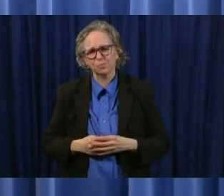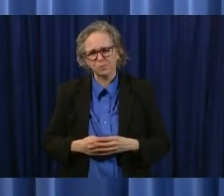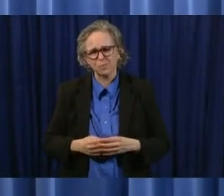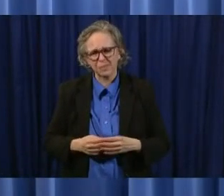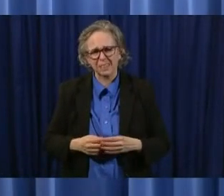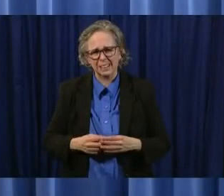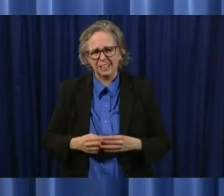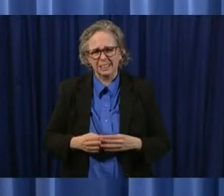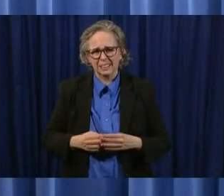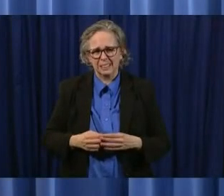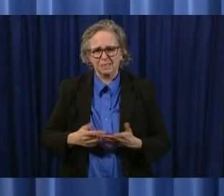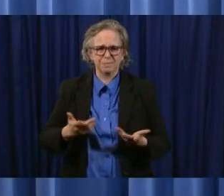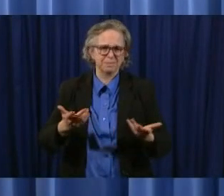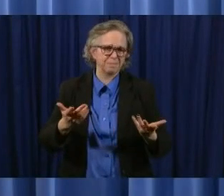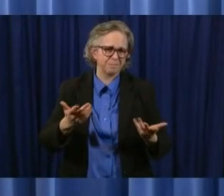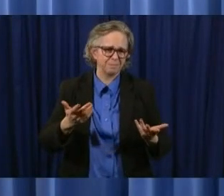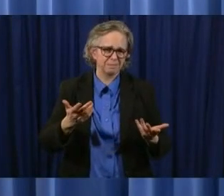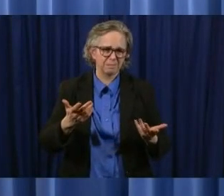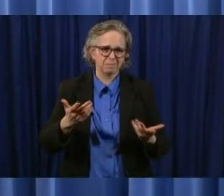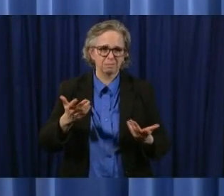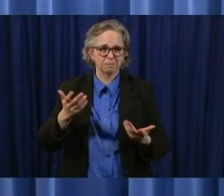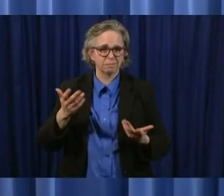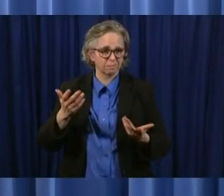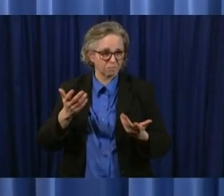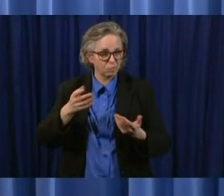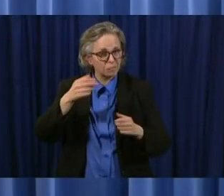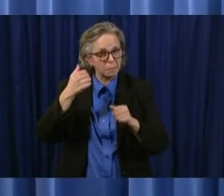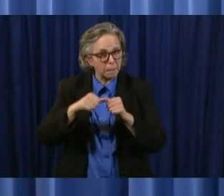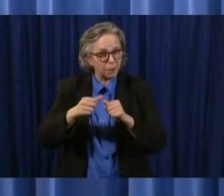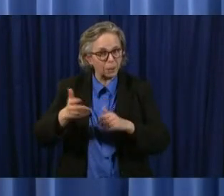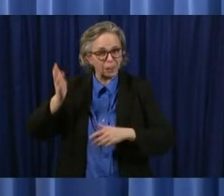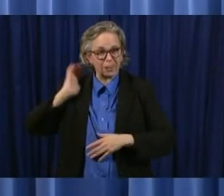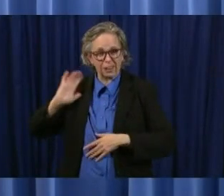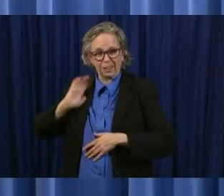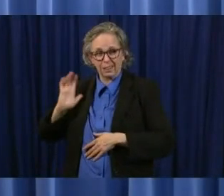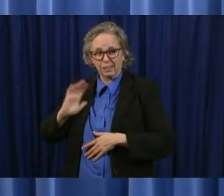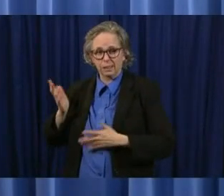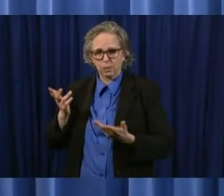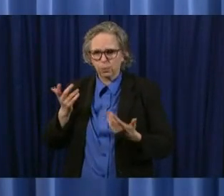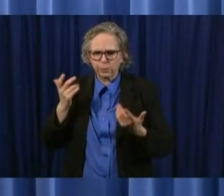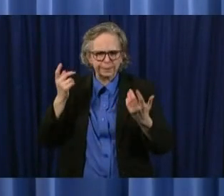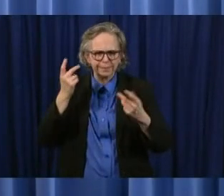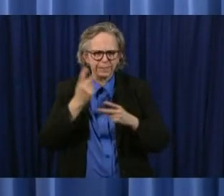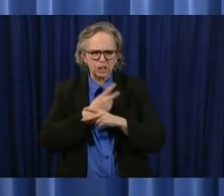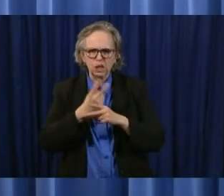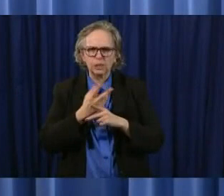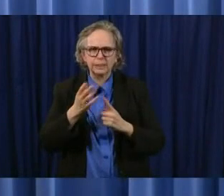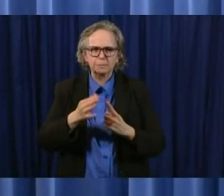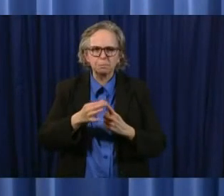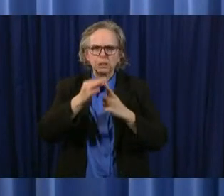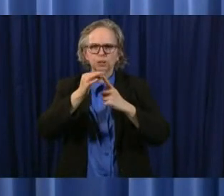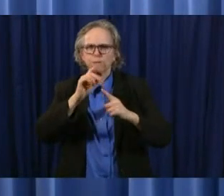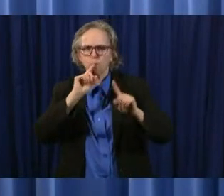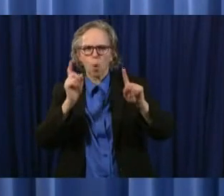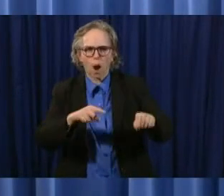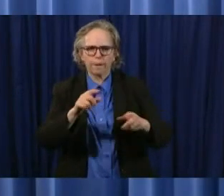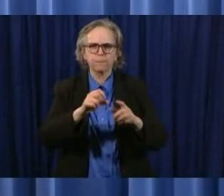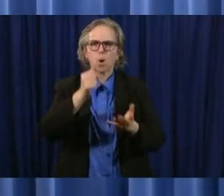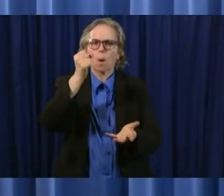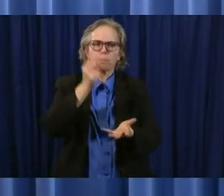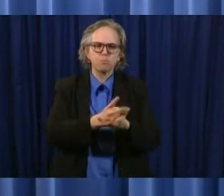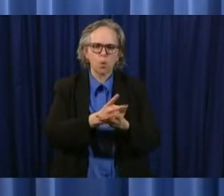as we closed down child care we did allow child care to take place uh in regard to our